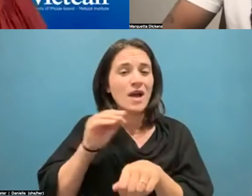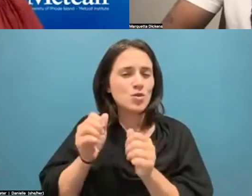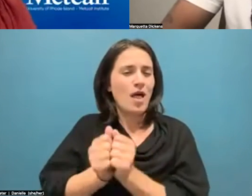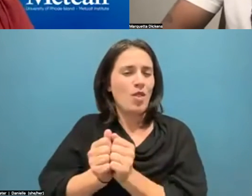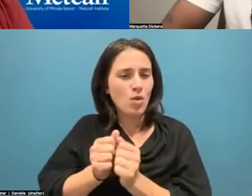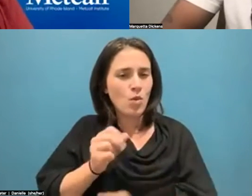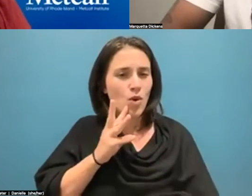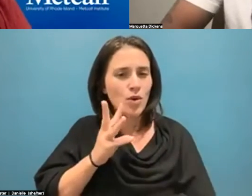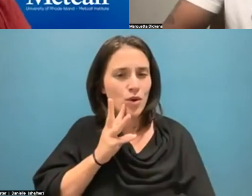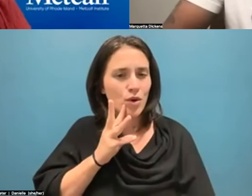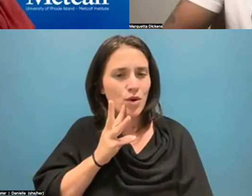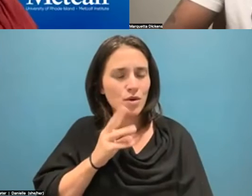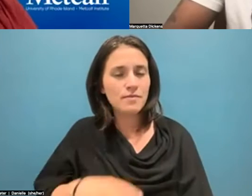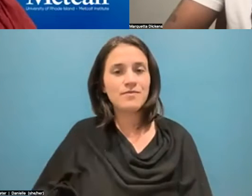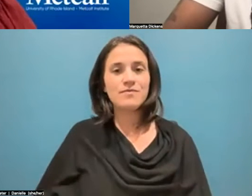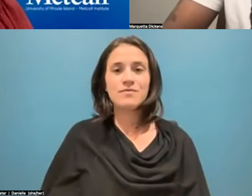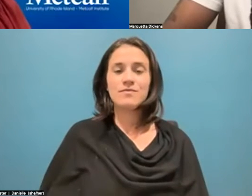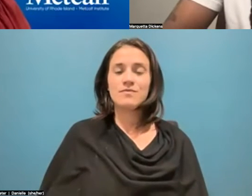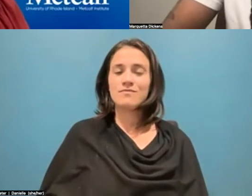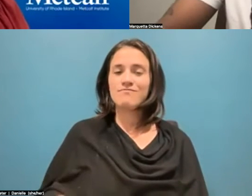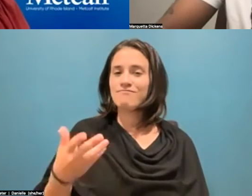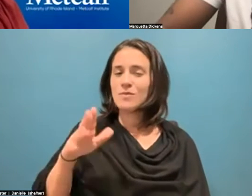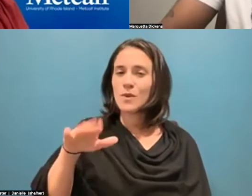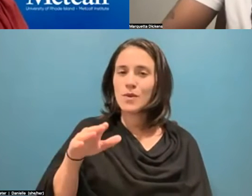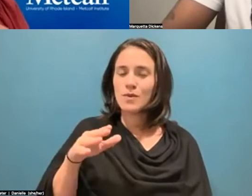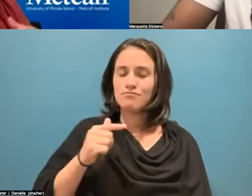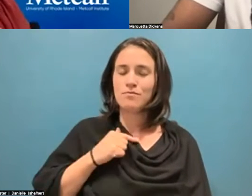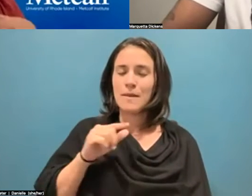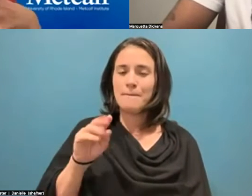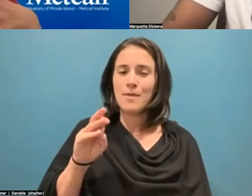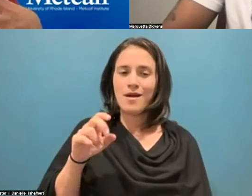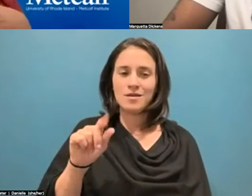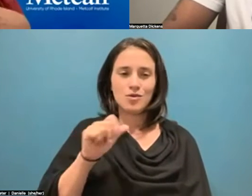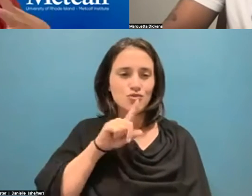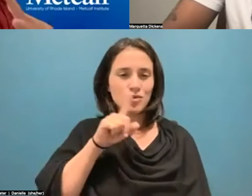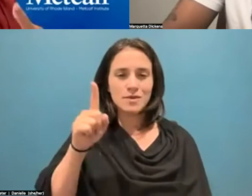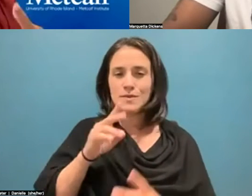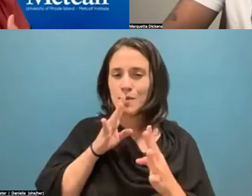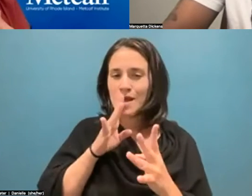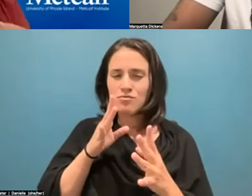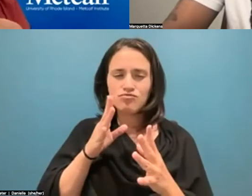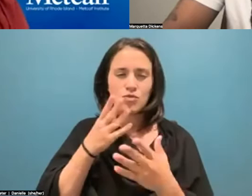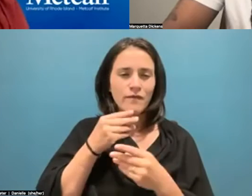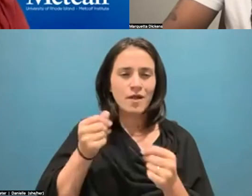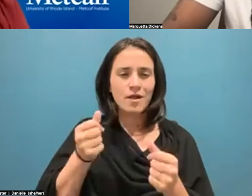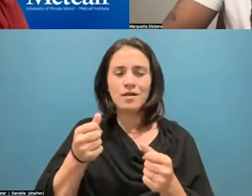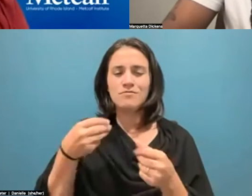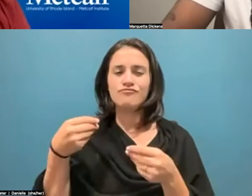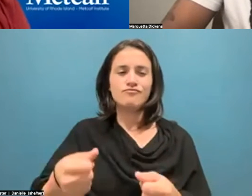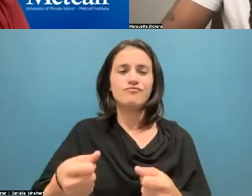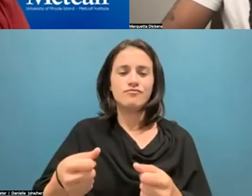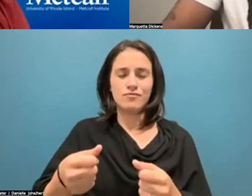Mark, what do you, you speak so eloquently about sort of bringing science and community together.